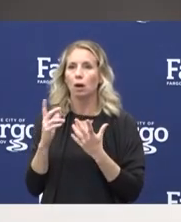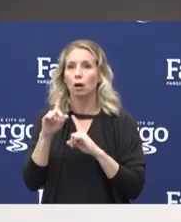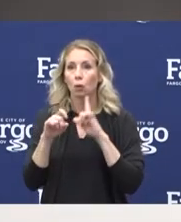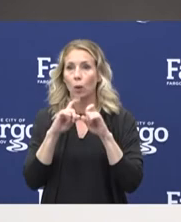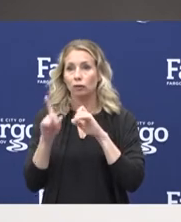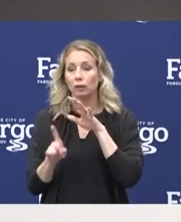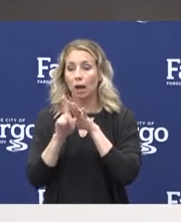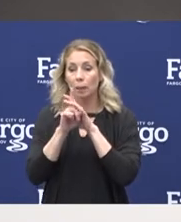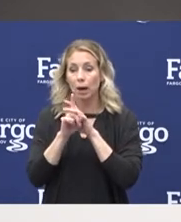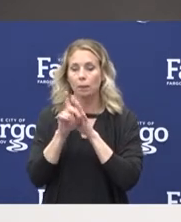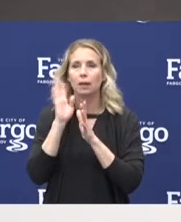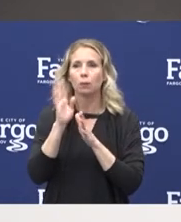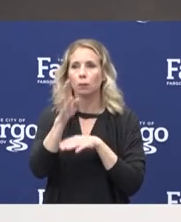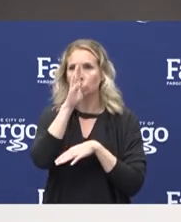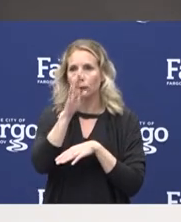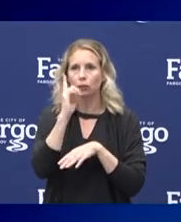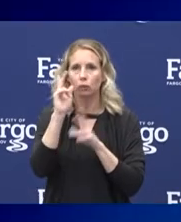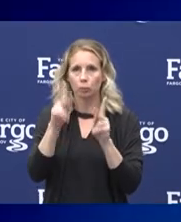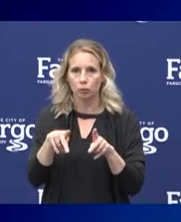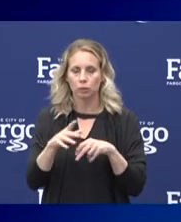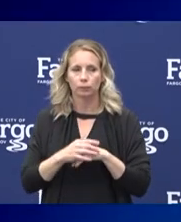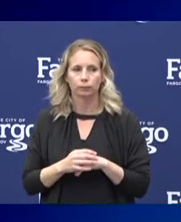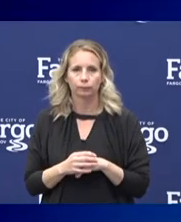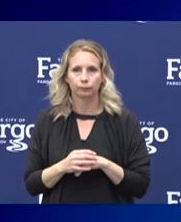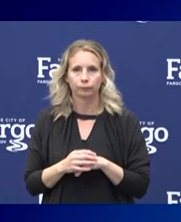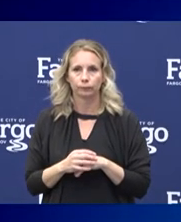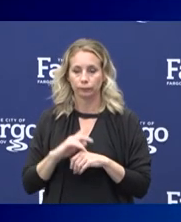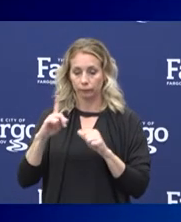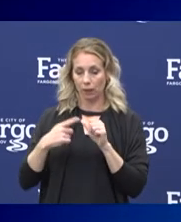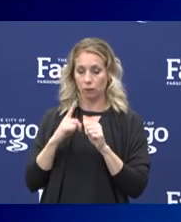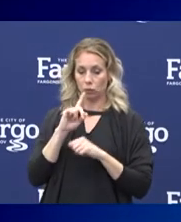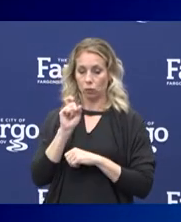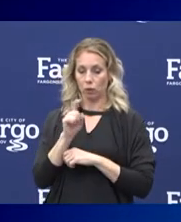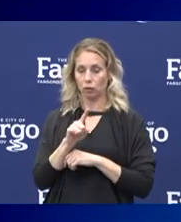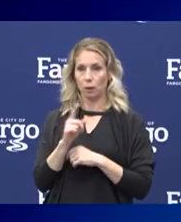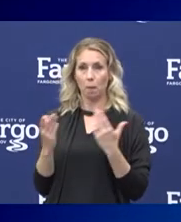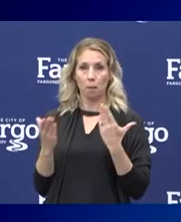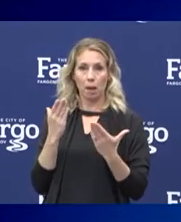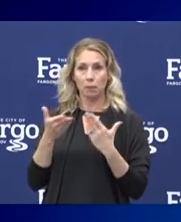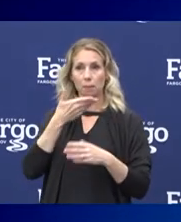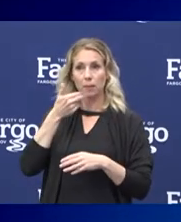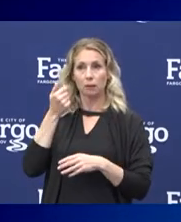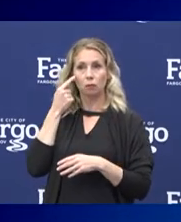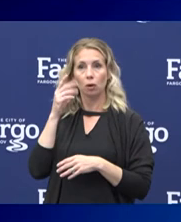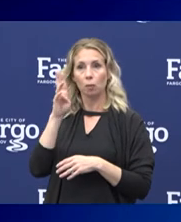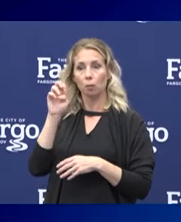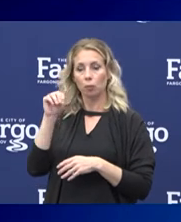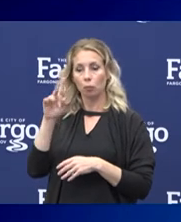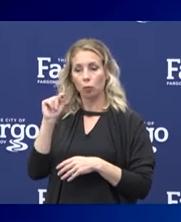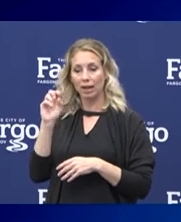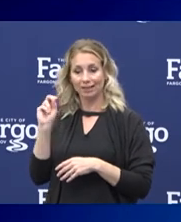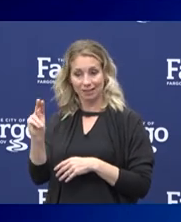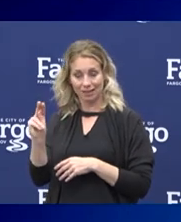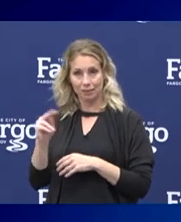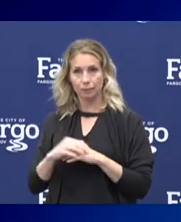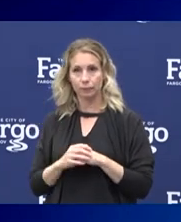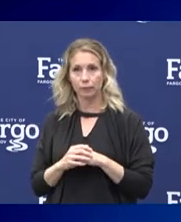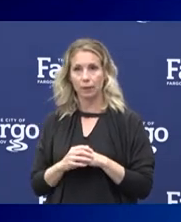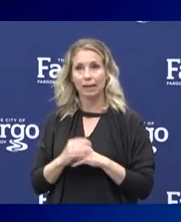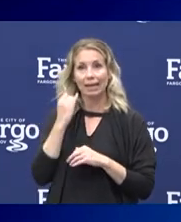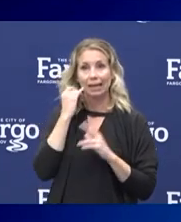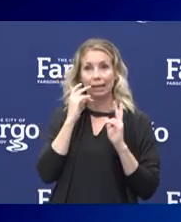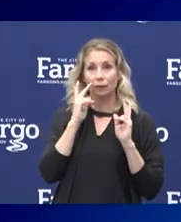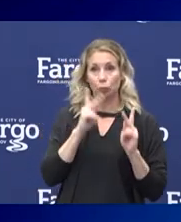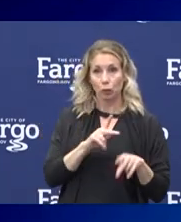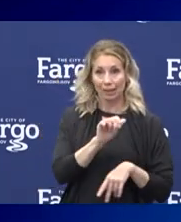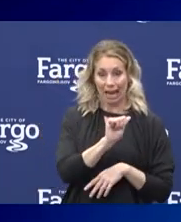it to the participant. So, this first question might be best for Brenton. It reads, if Person A has